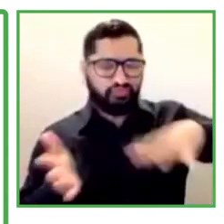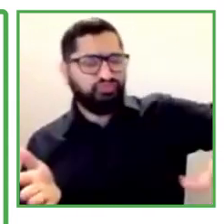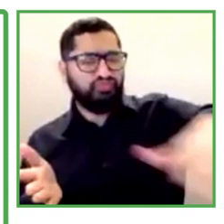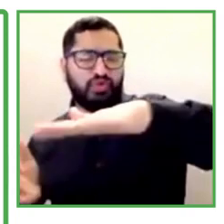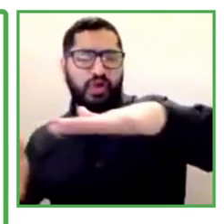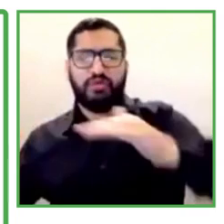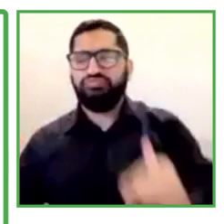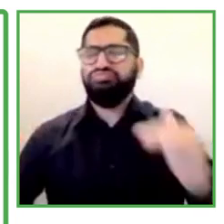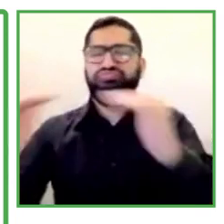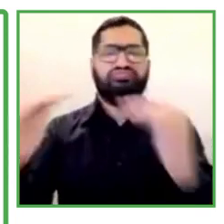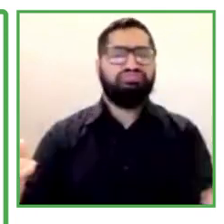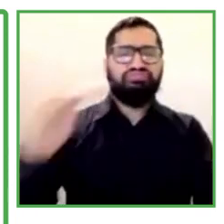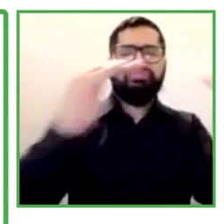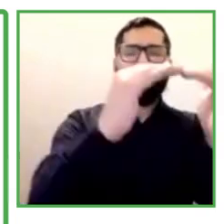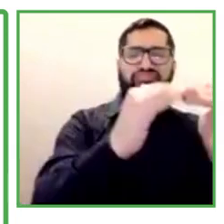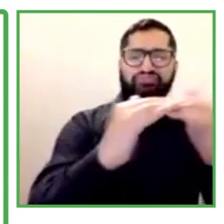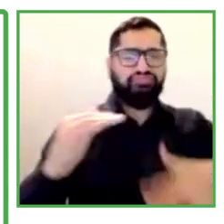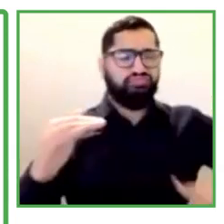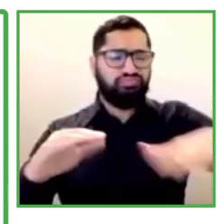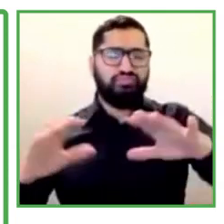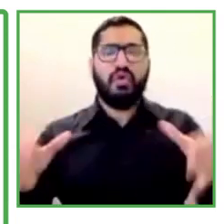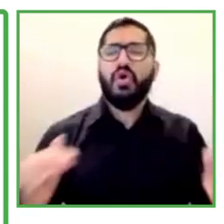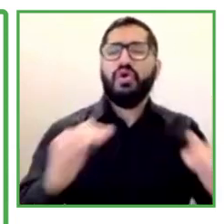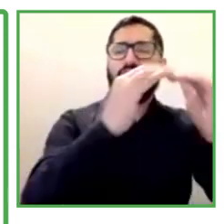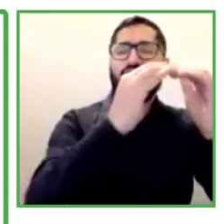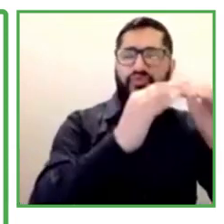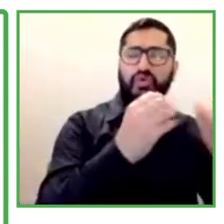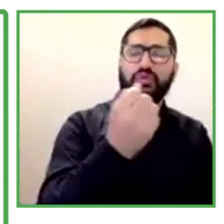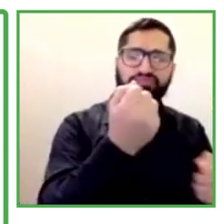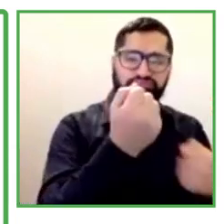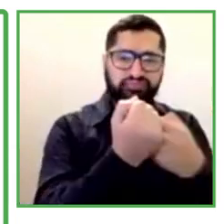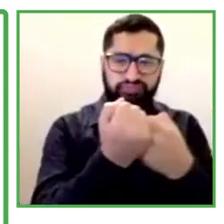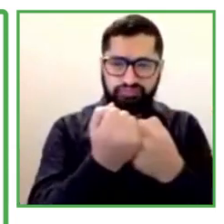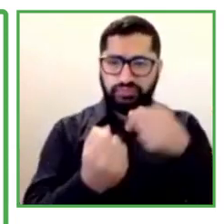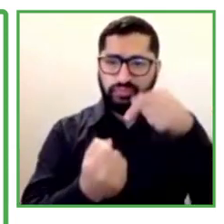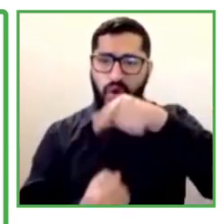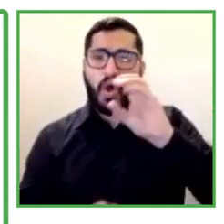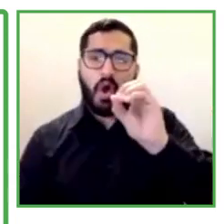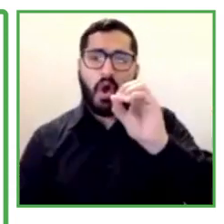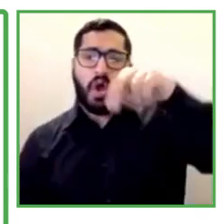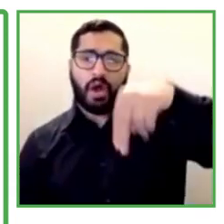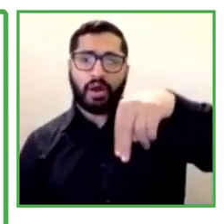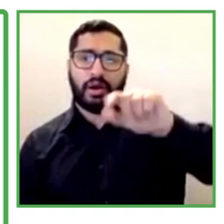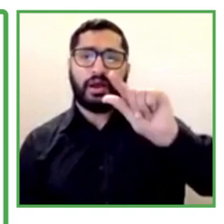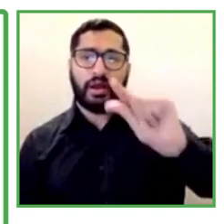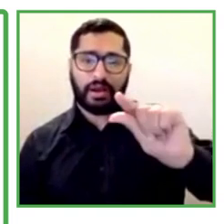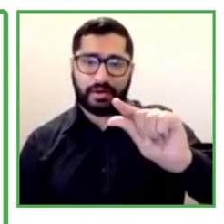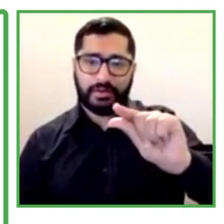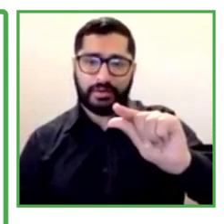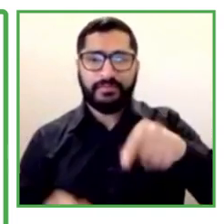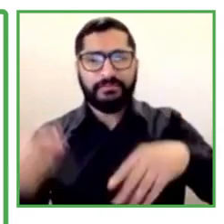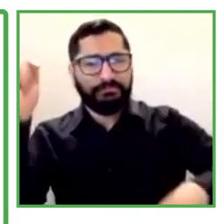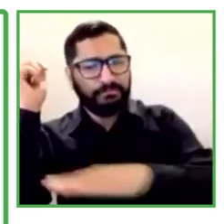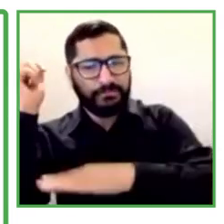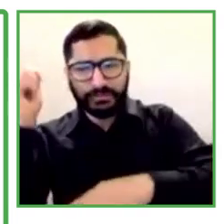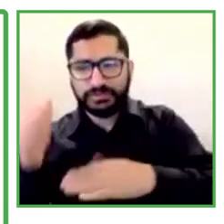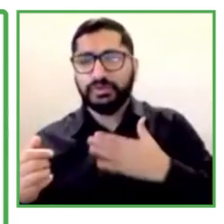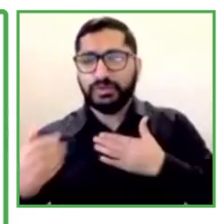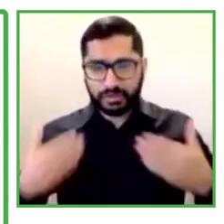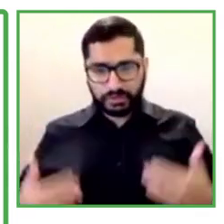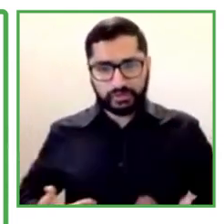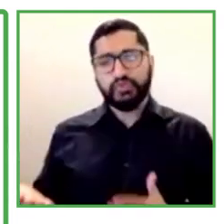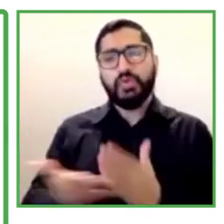to our grant